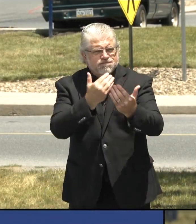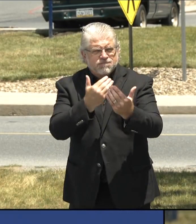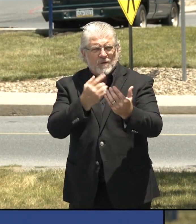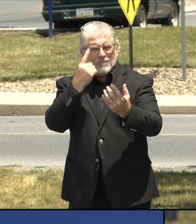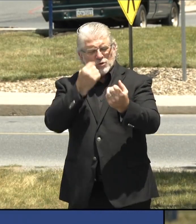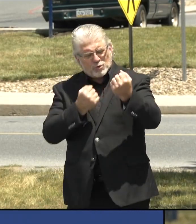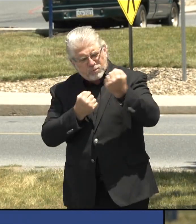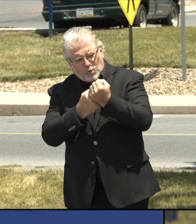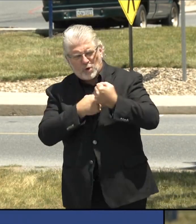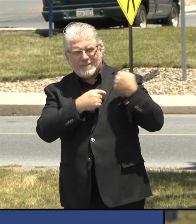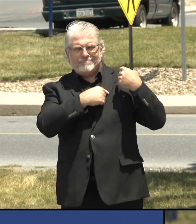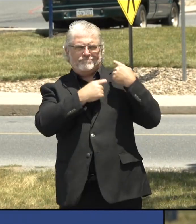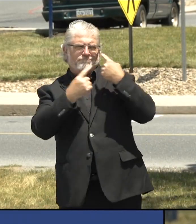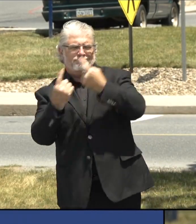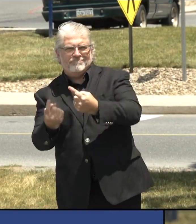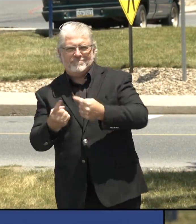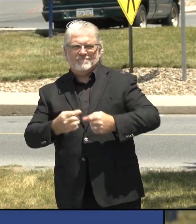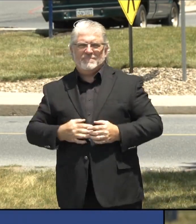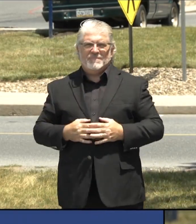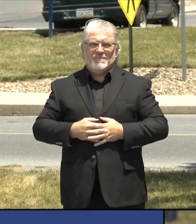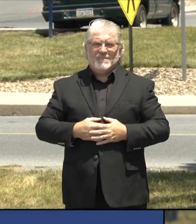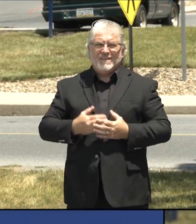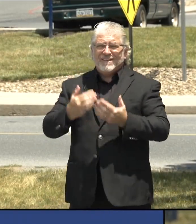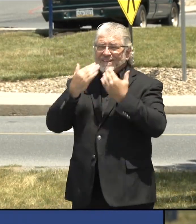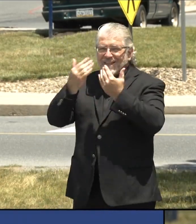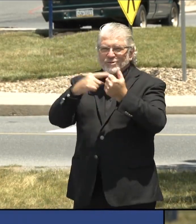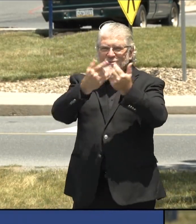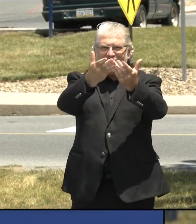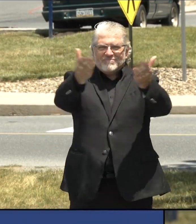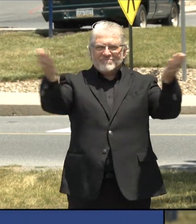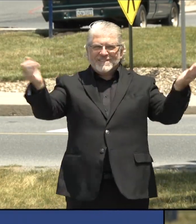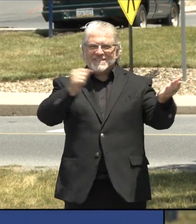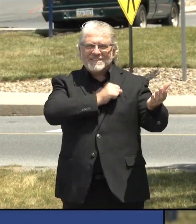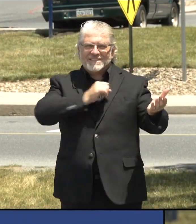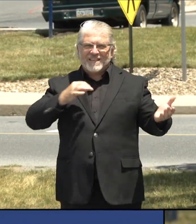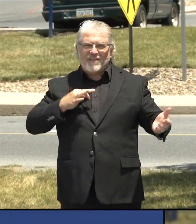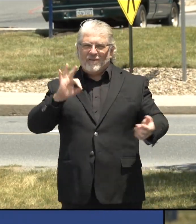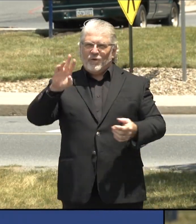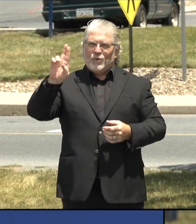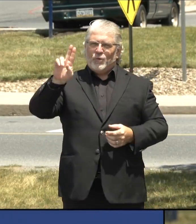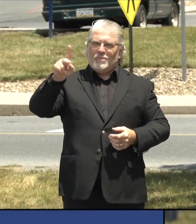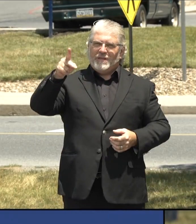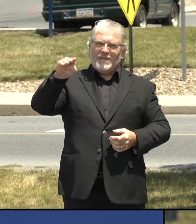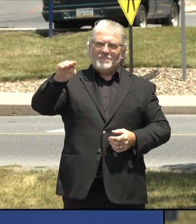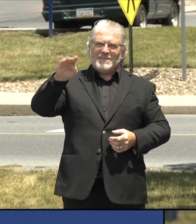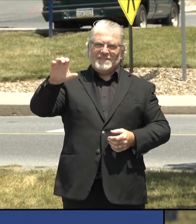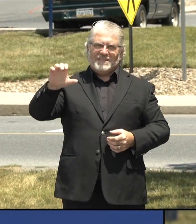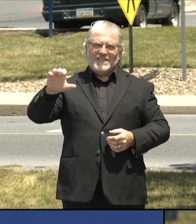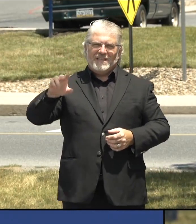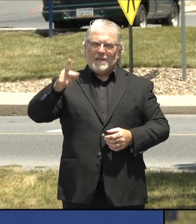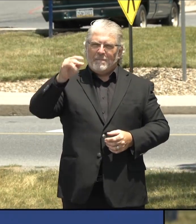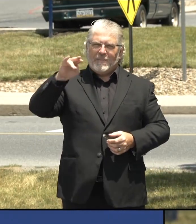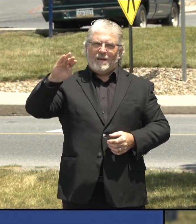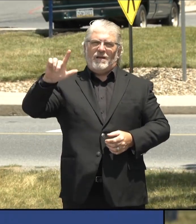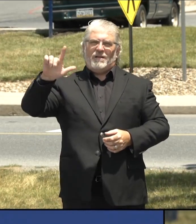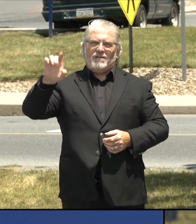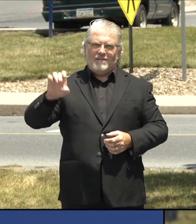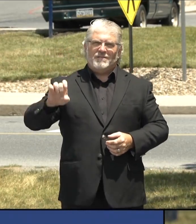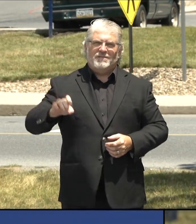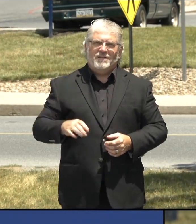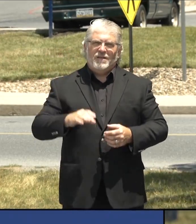like to thank you, all of the staff at UPMC Pinnacle Community Osteopathic Hospital. Your efforts under